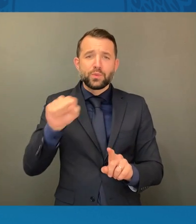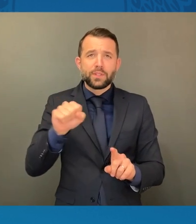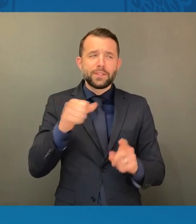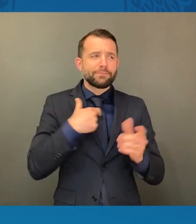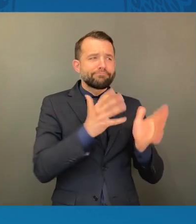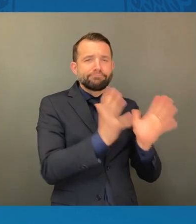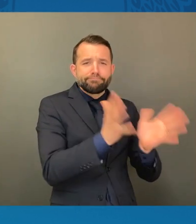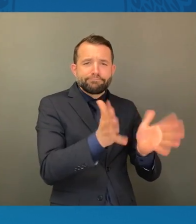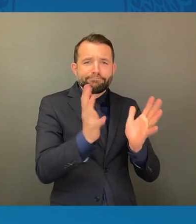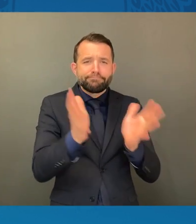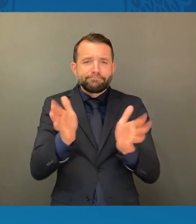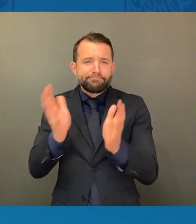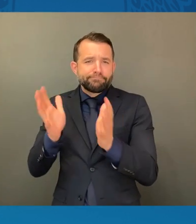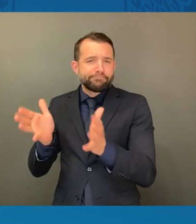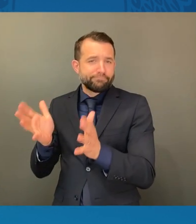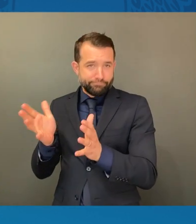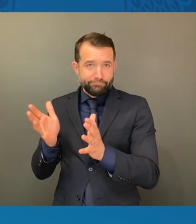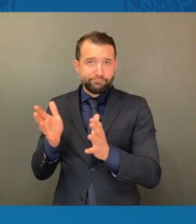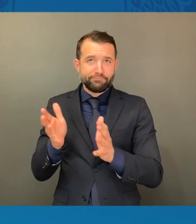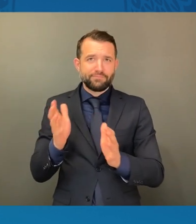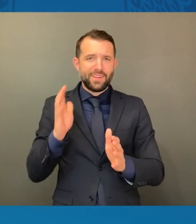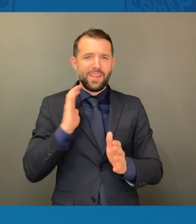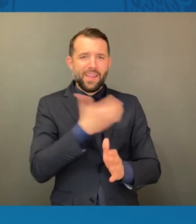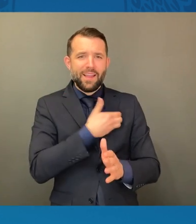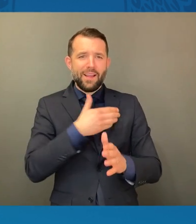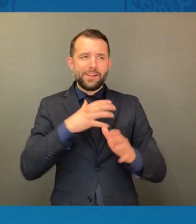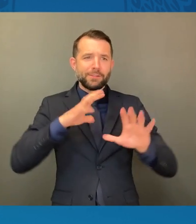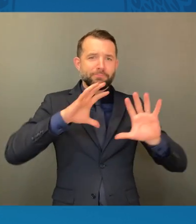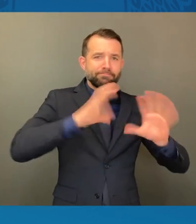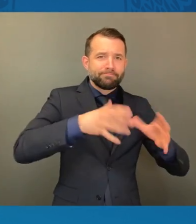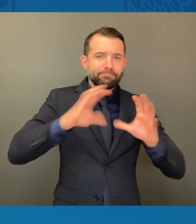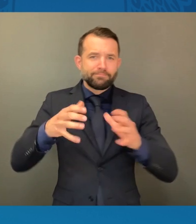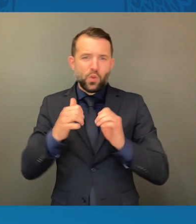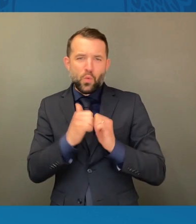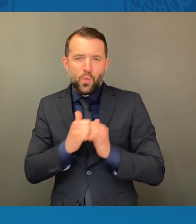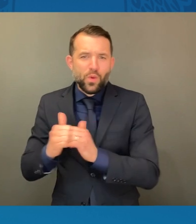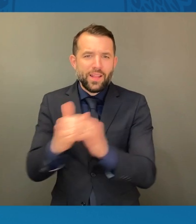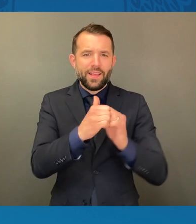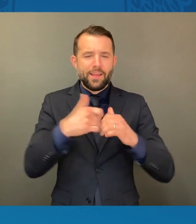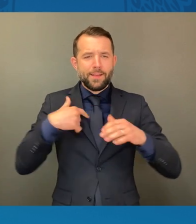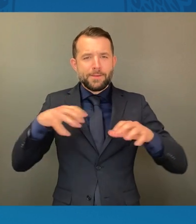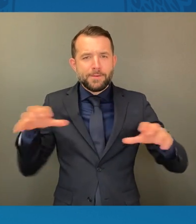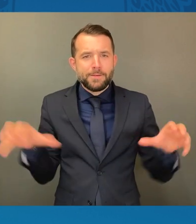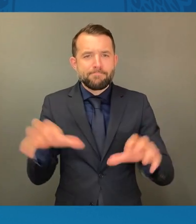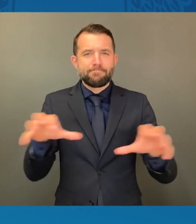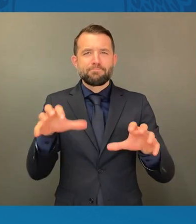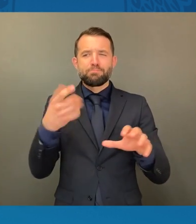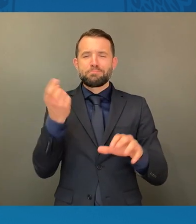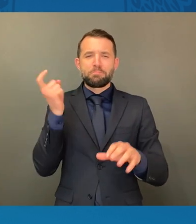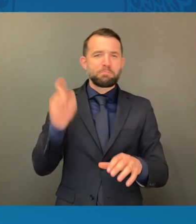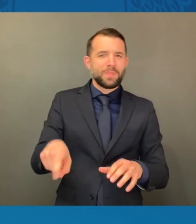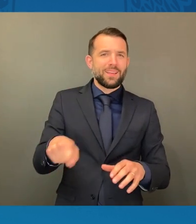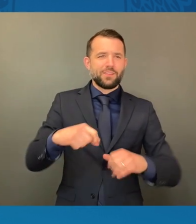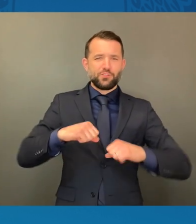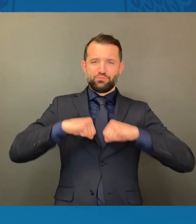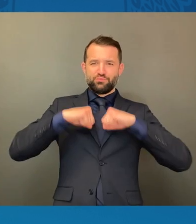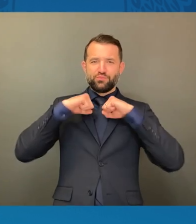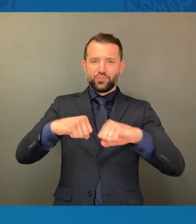about our fight, our collective fight, to safeguard and strengthen the freedom to vote.